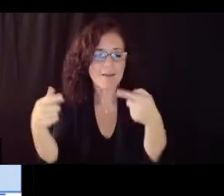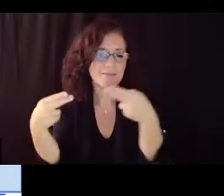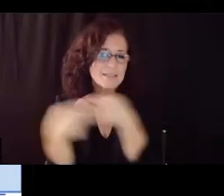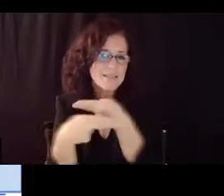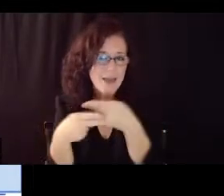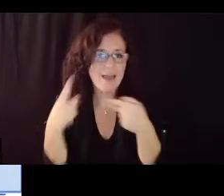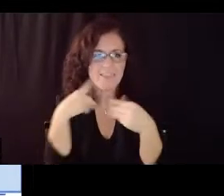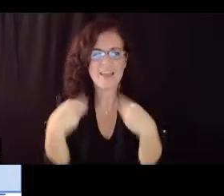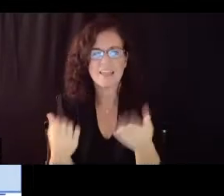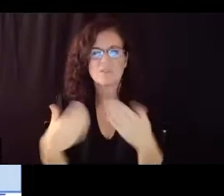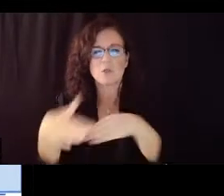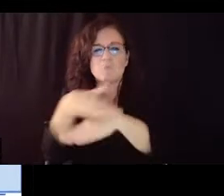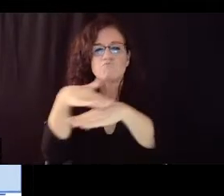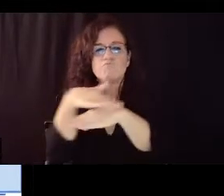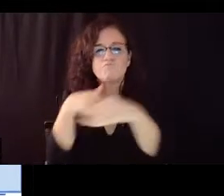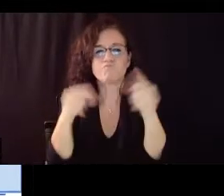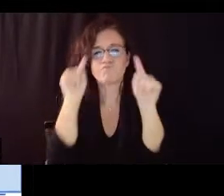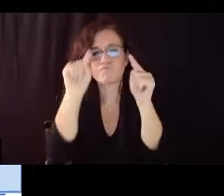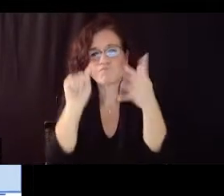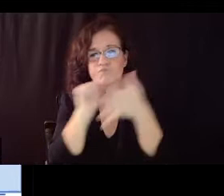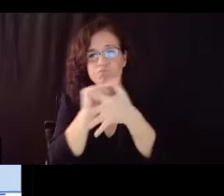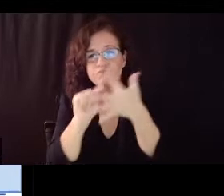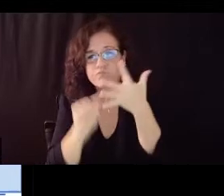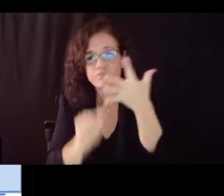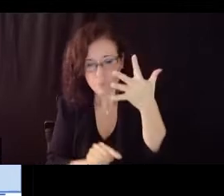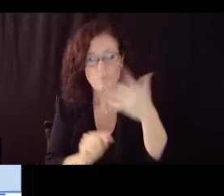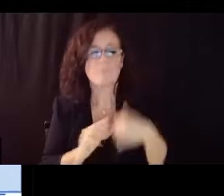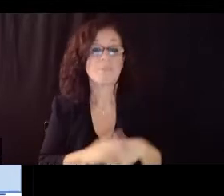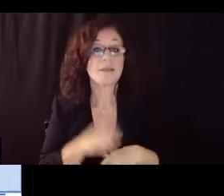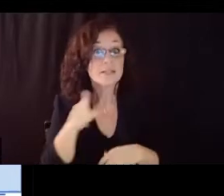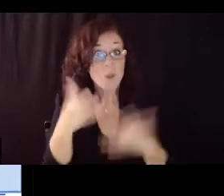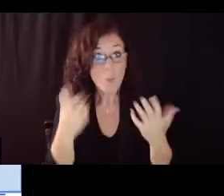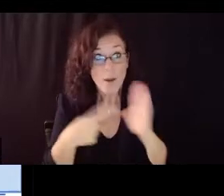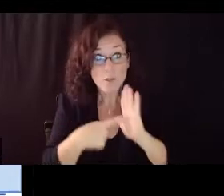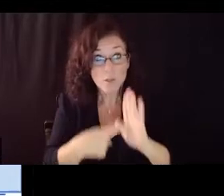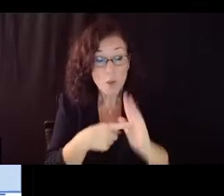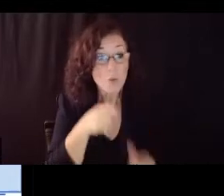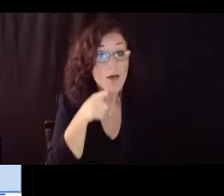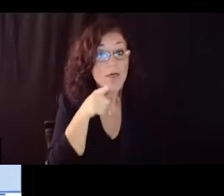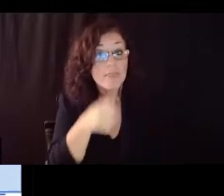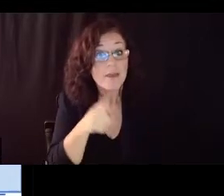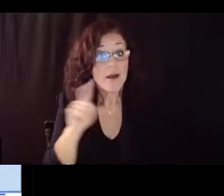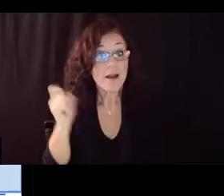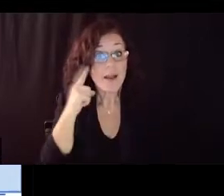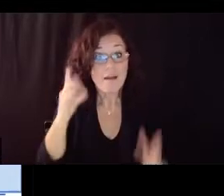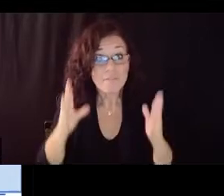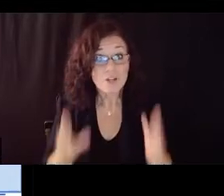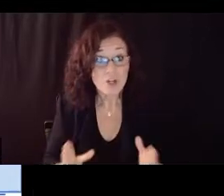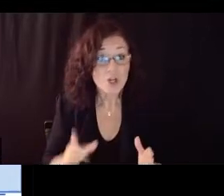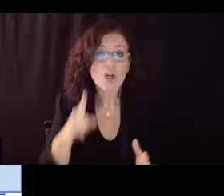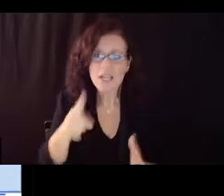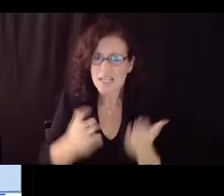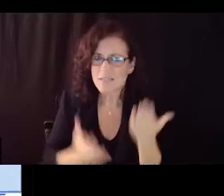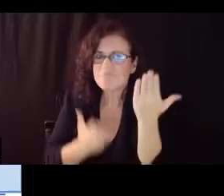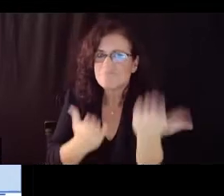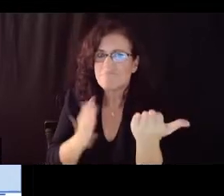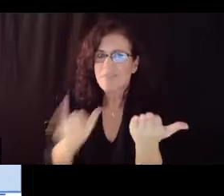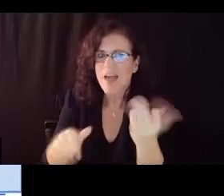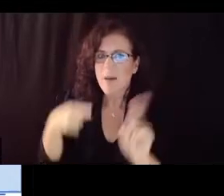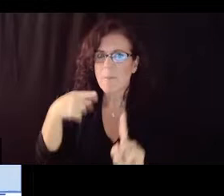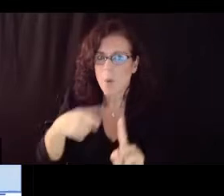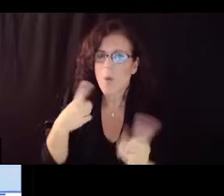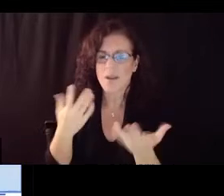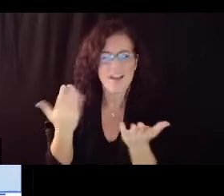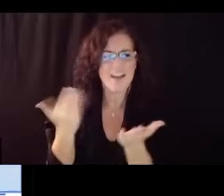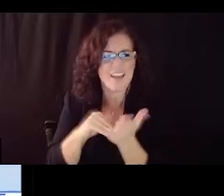in a very high level way and i just share with you the governor did raise this and bring this forward in a high level way